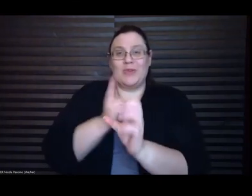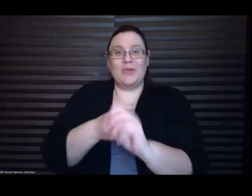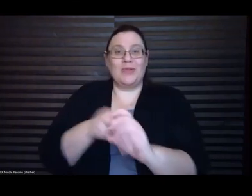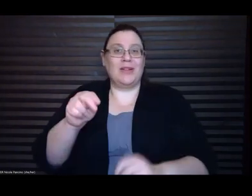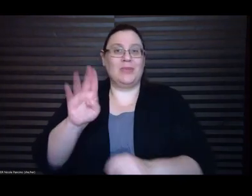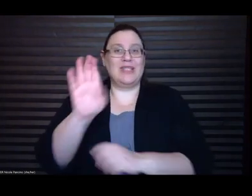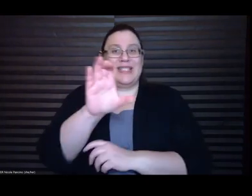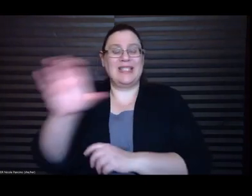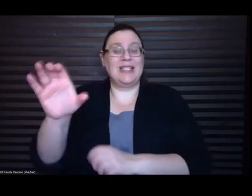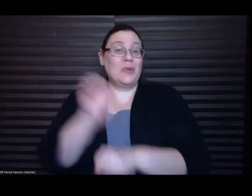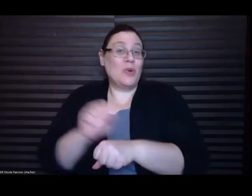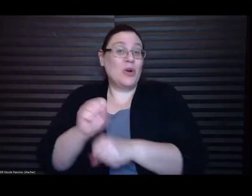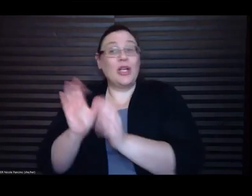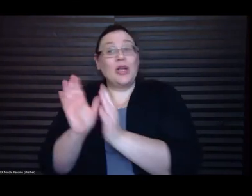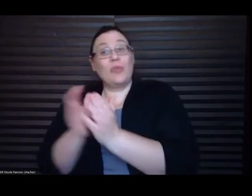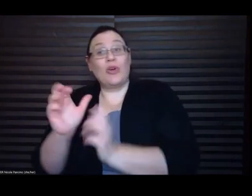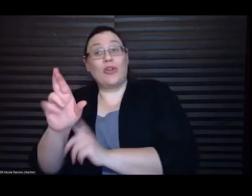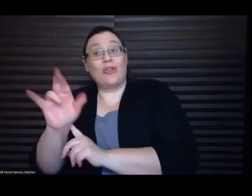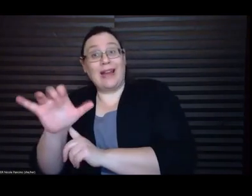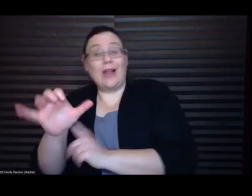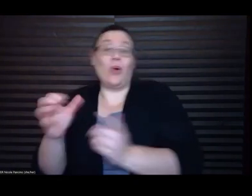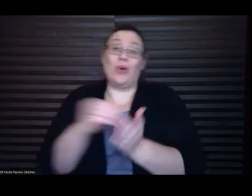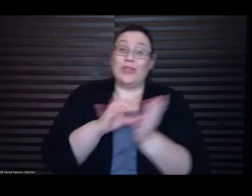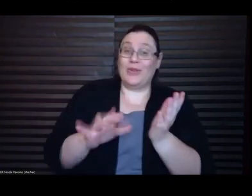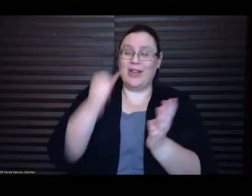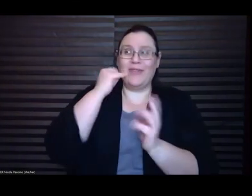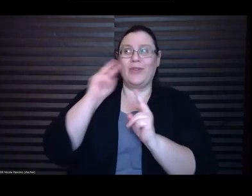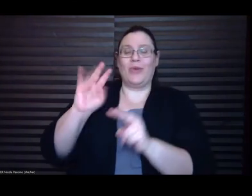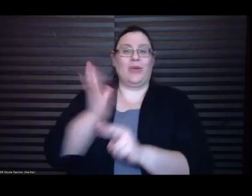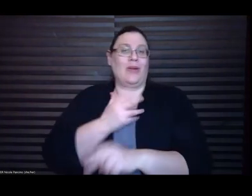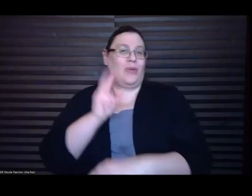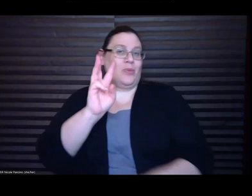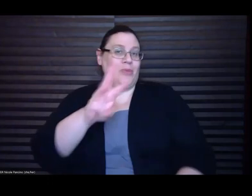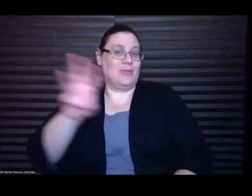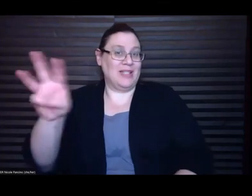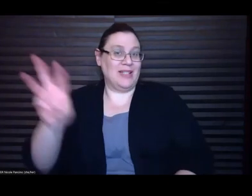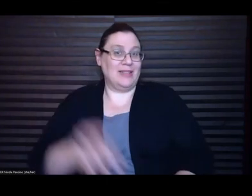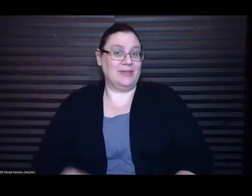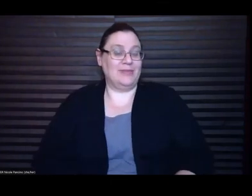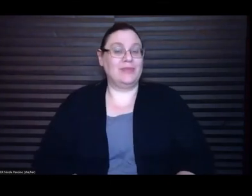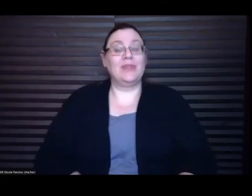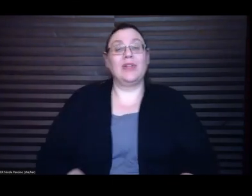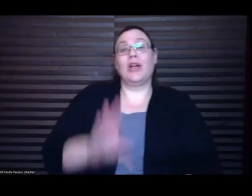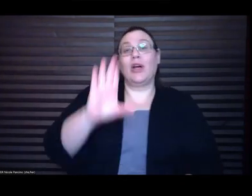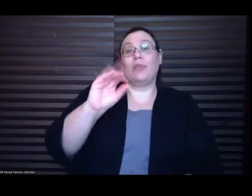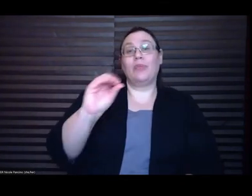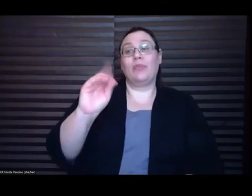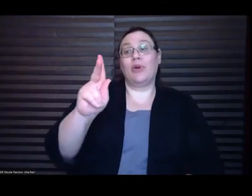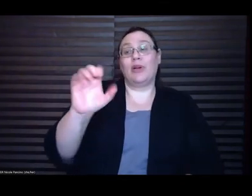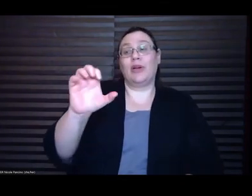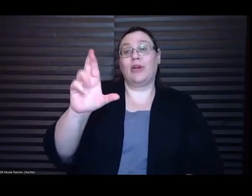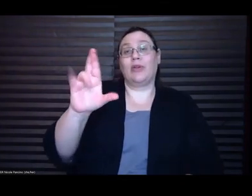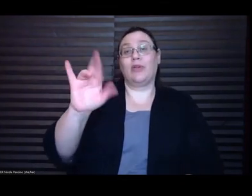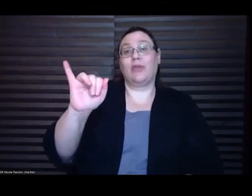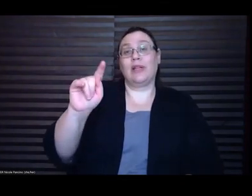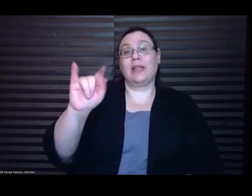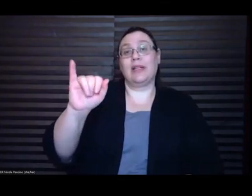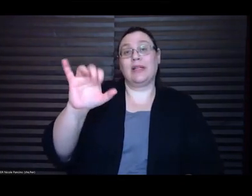at bookcritics.org. Now, I would like to introduce our readers in alphabetical order.